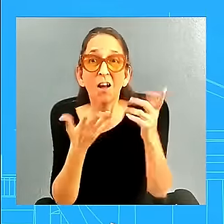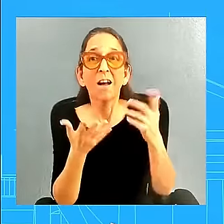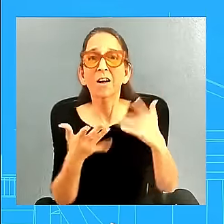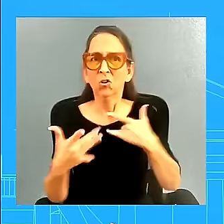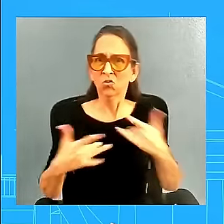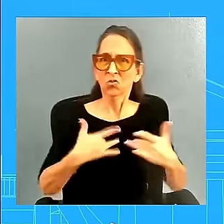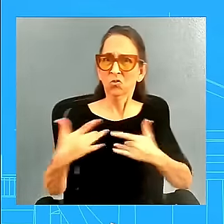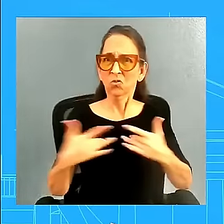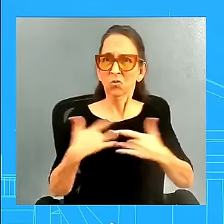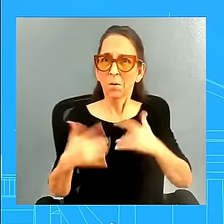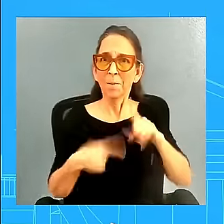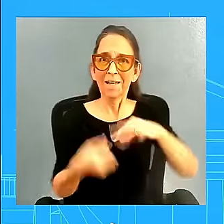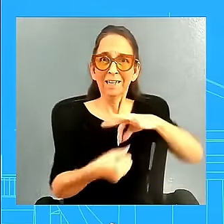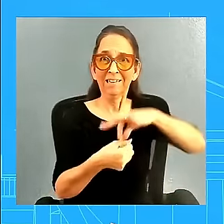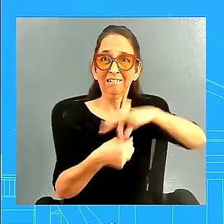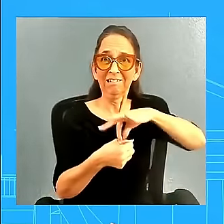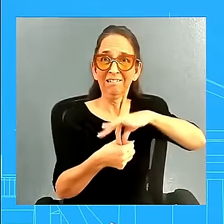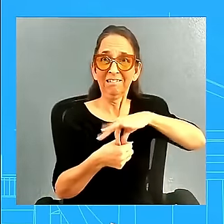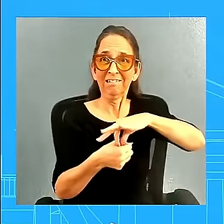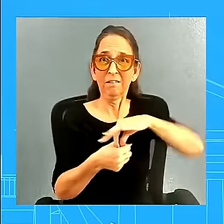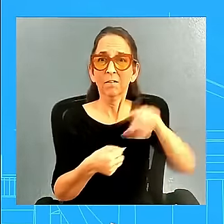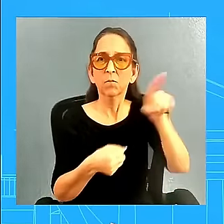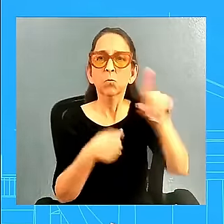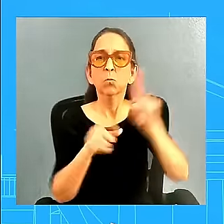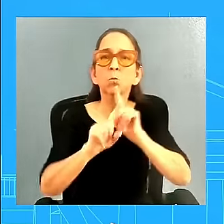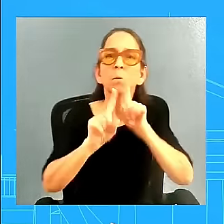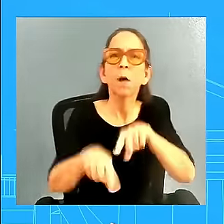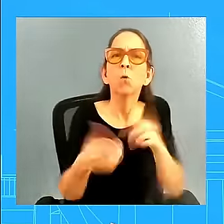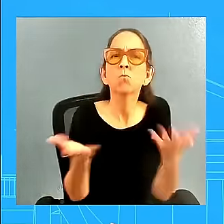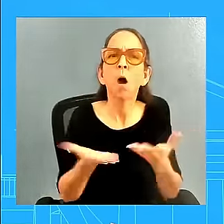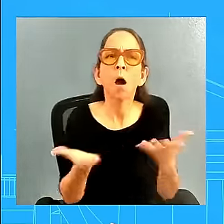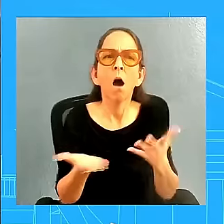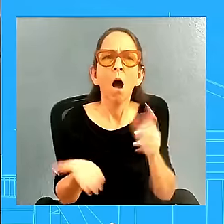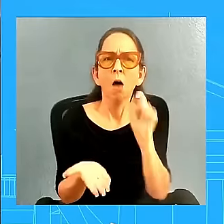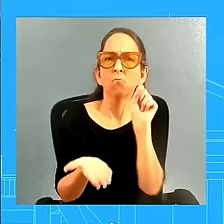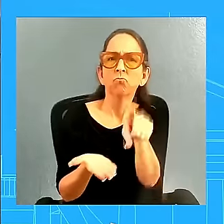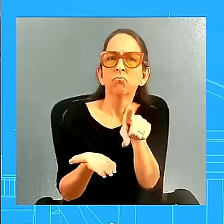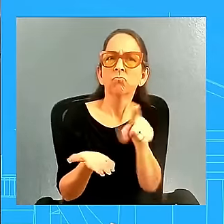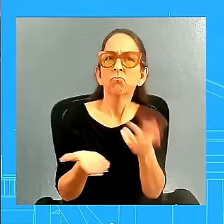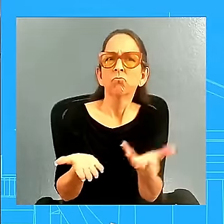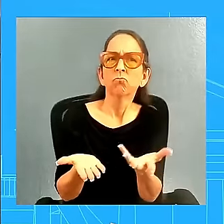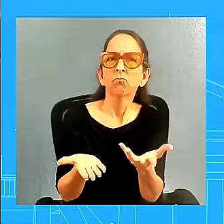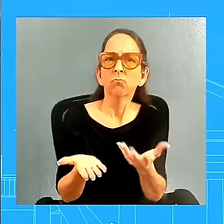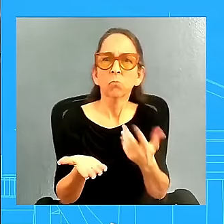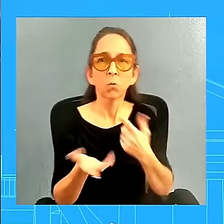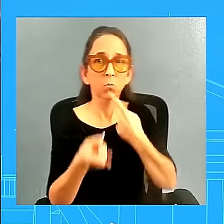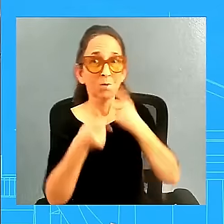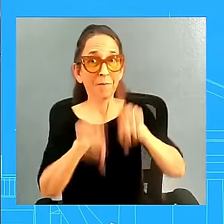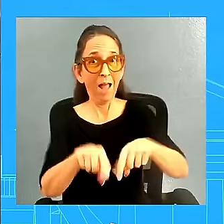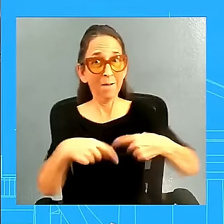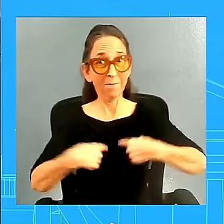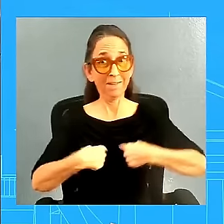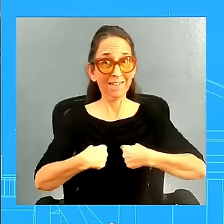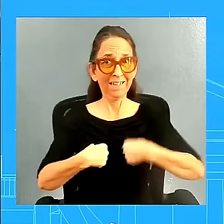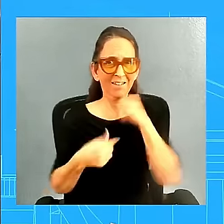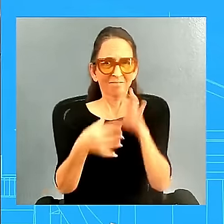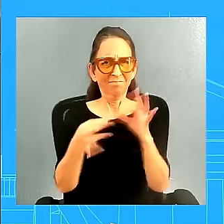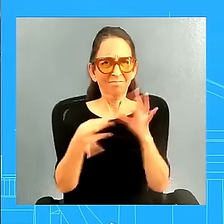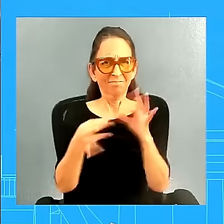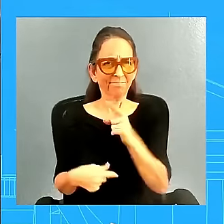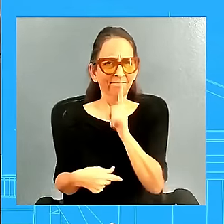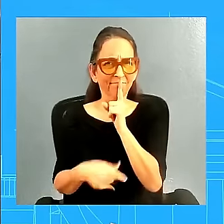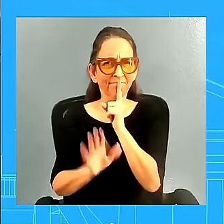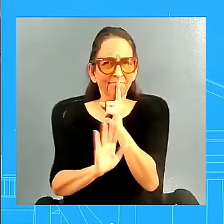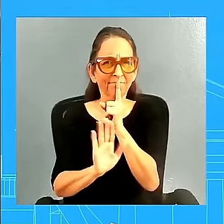diplomatic conversations. And I will just leave it there. I'll ask you, we, NBC News is reporting that the vice president's likely to spend election